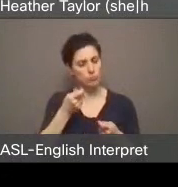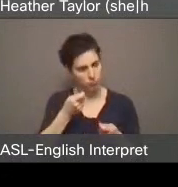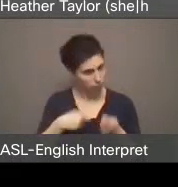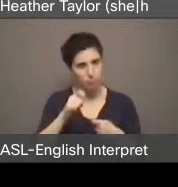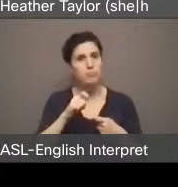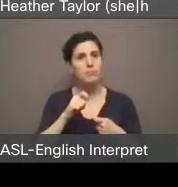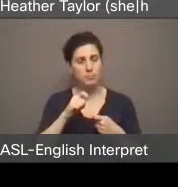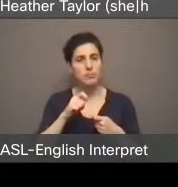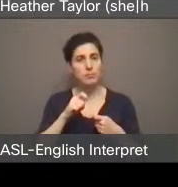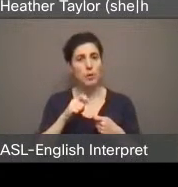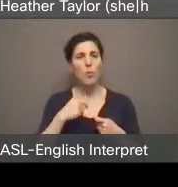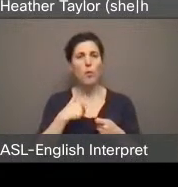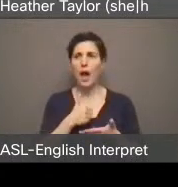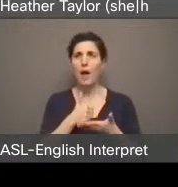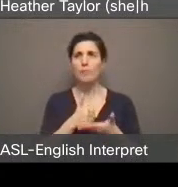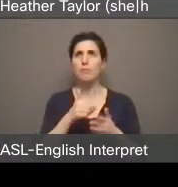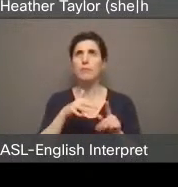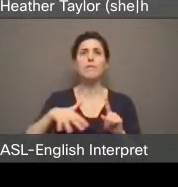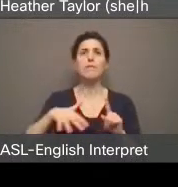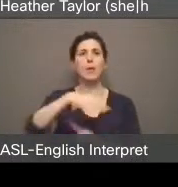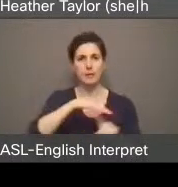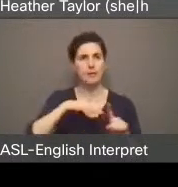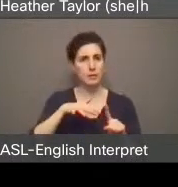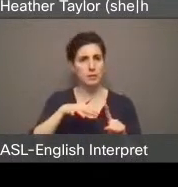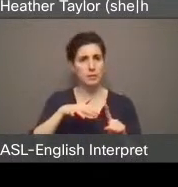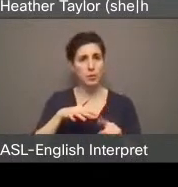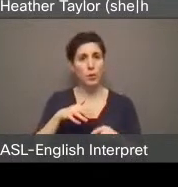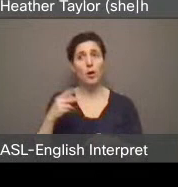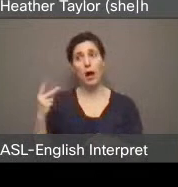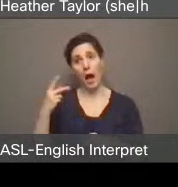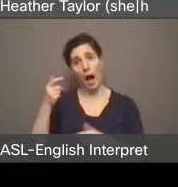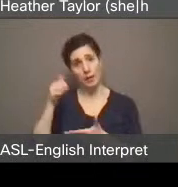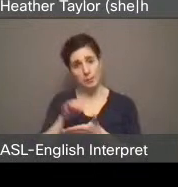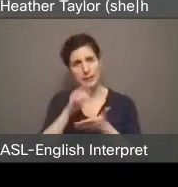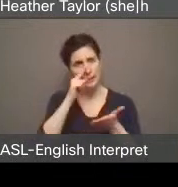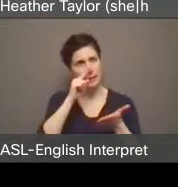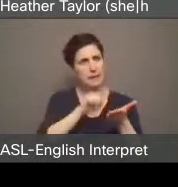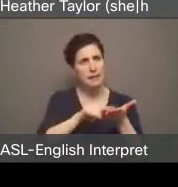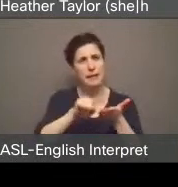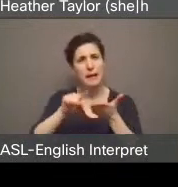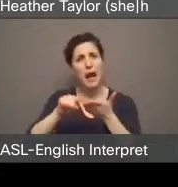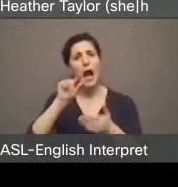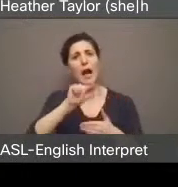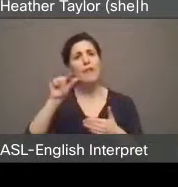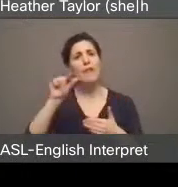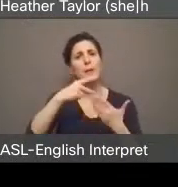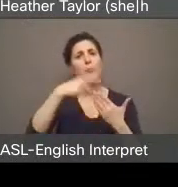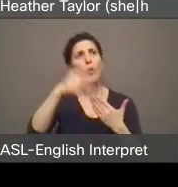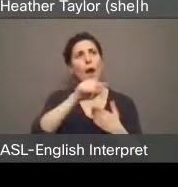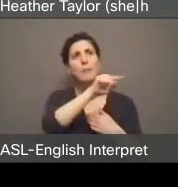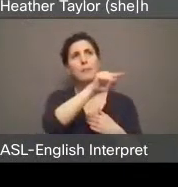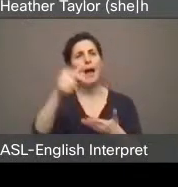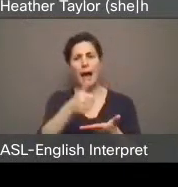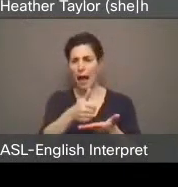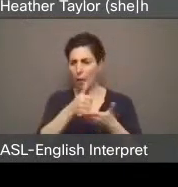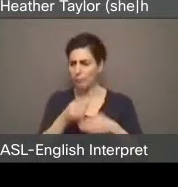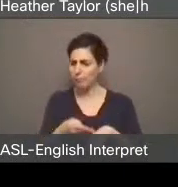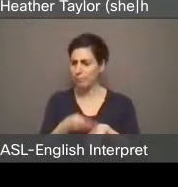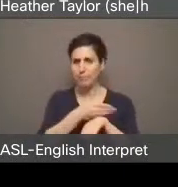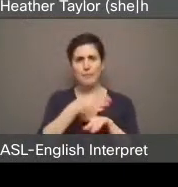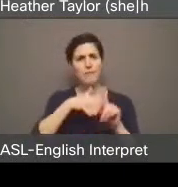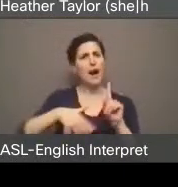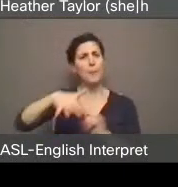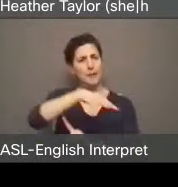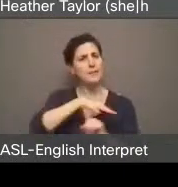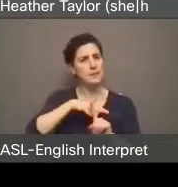help reduce carbon emissions. We started researching government programs to help citizens like us take action. We first